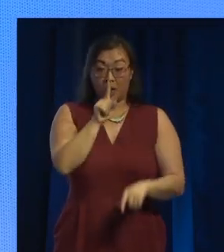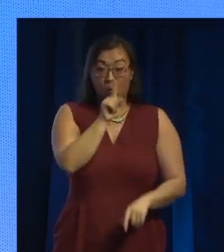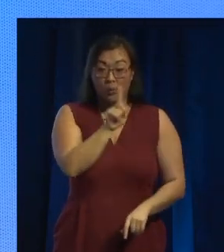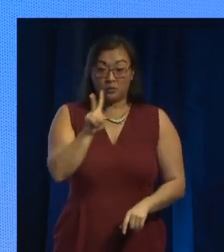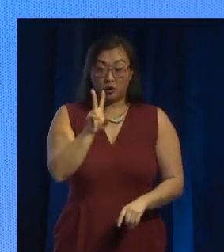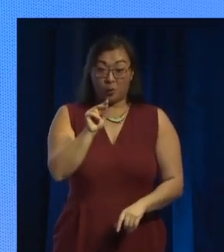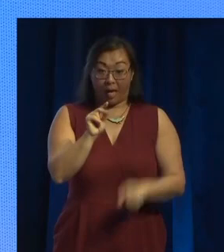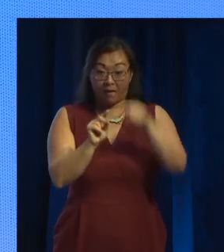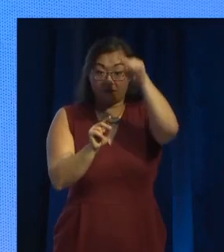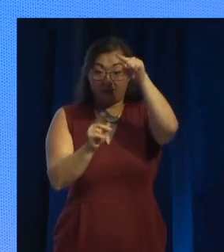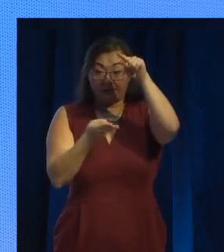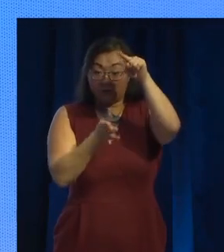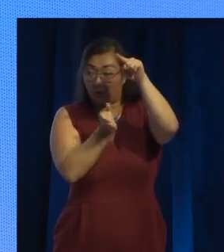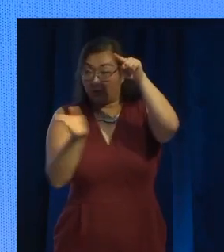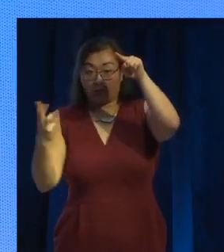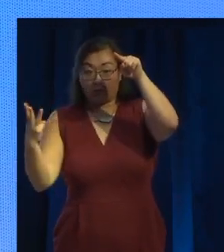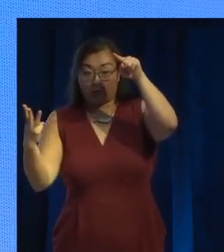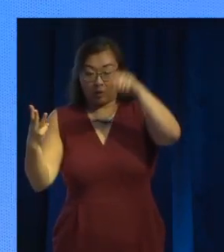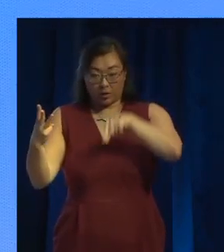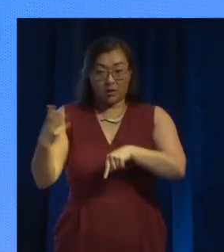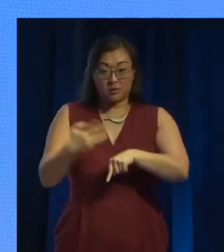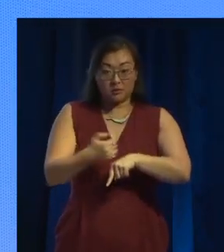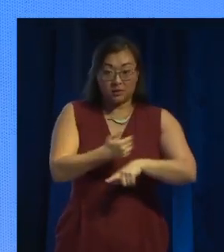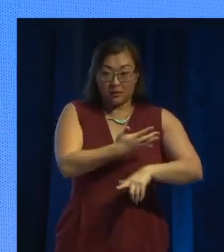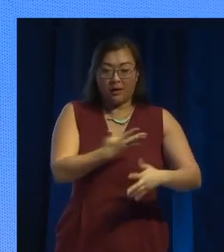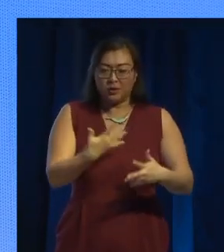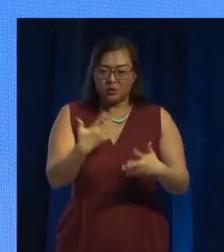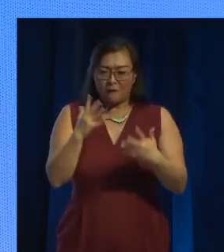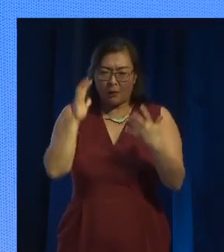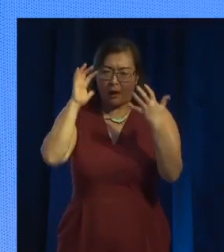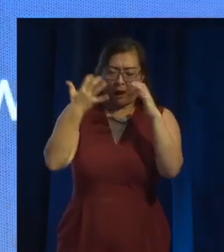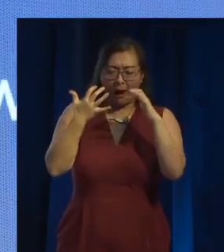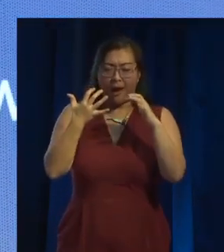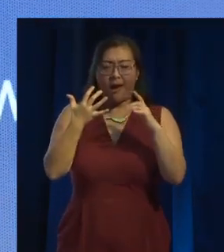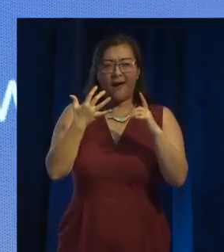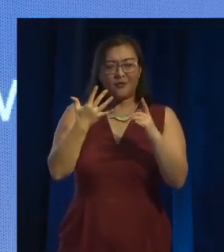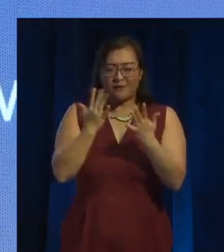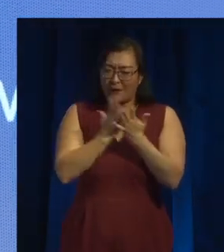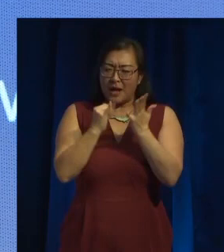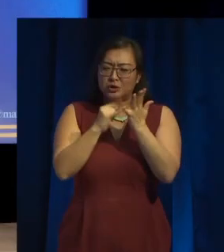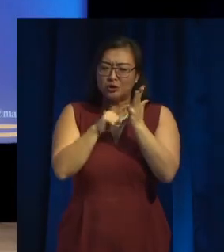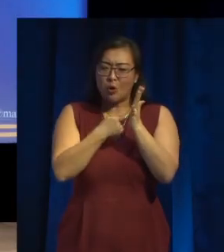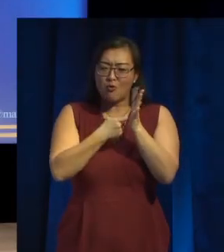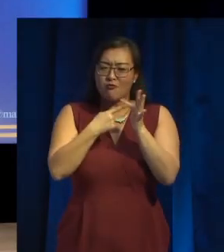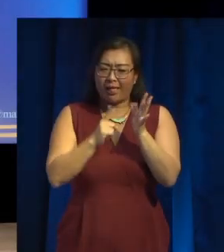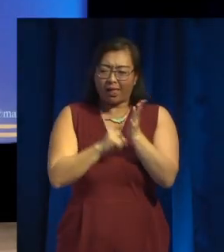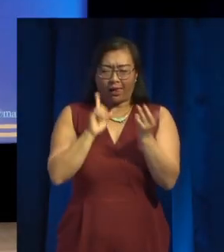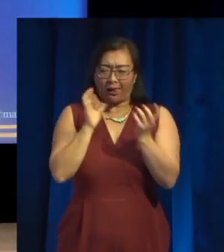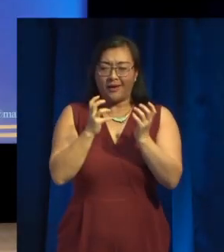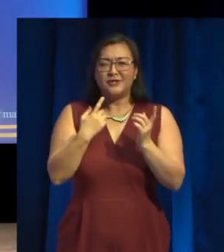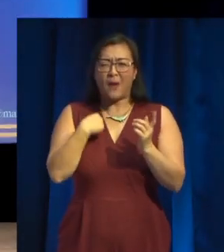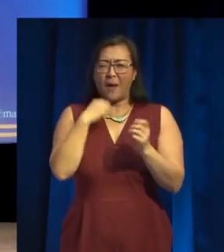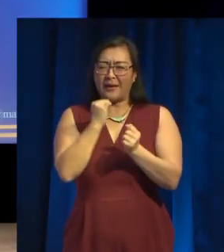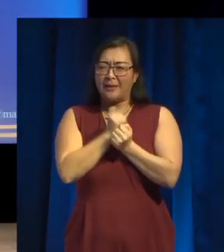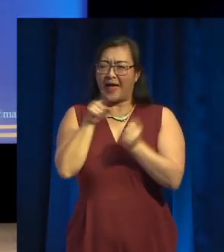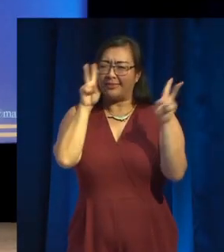is, as you see, it's very surreal. And I thought, I'm going to keep the surrealism in, and because it's a voice game, I think it's going to work. So, I